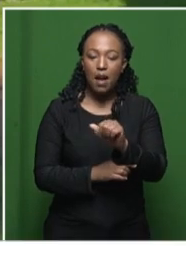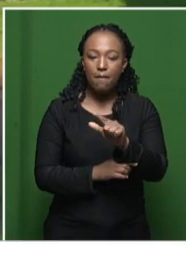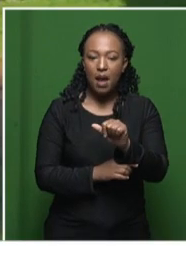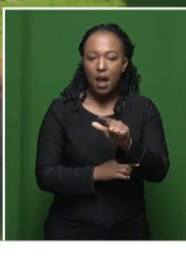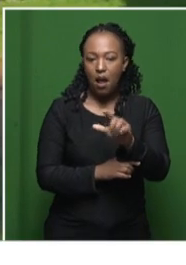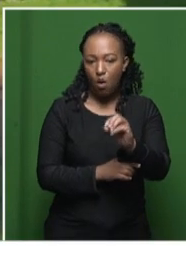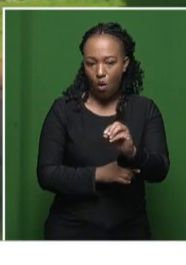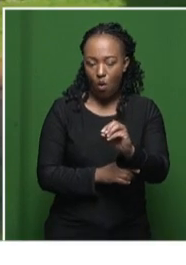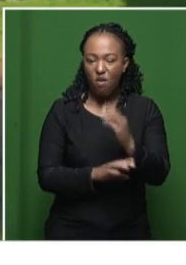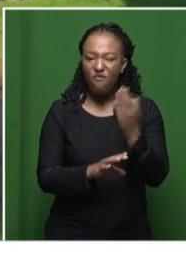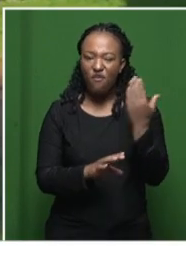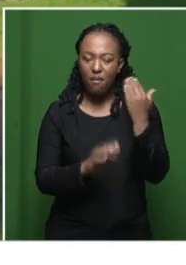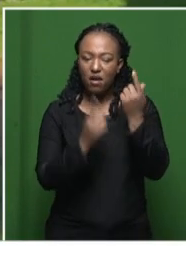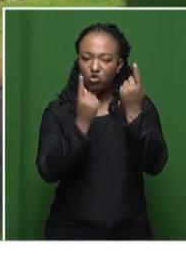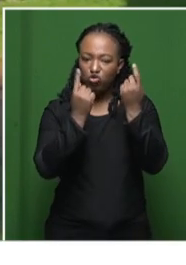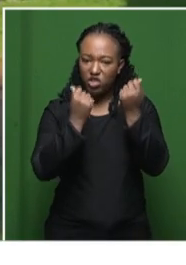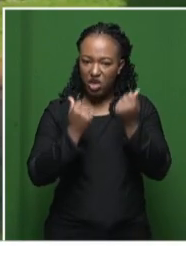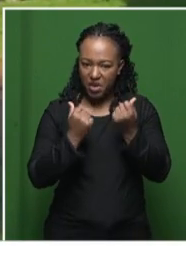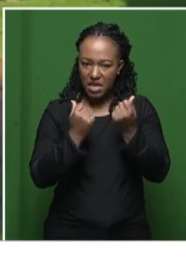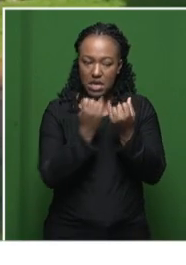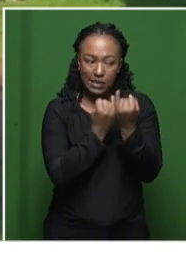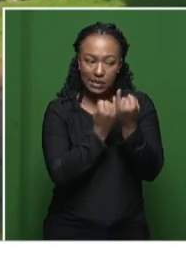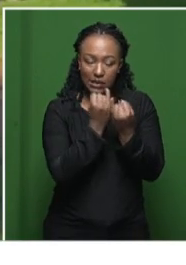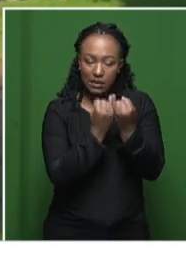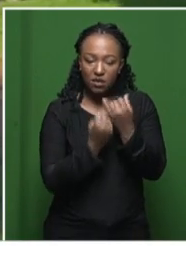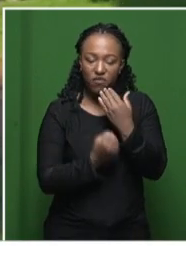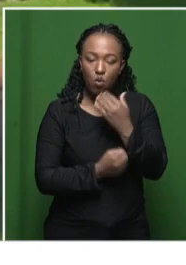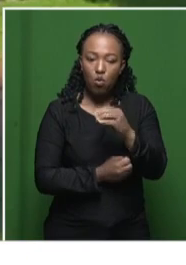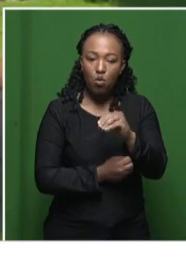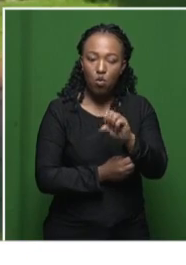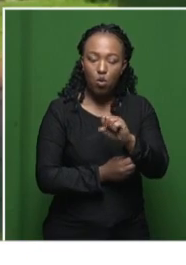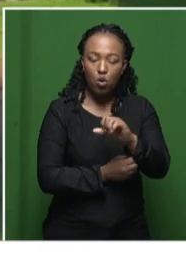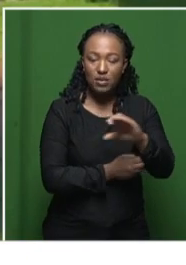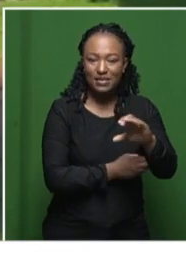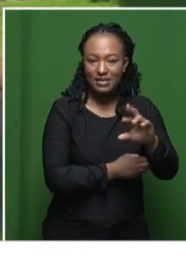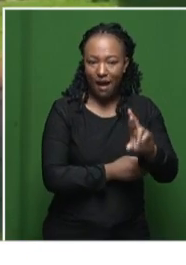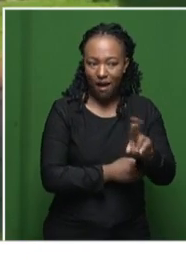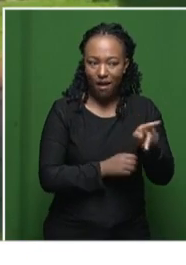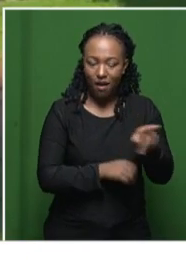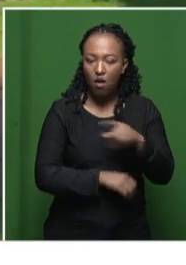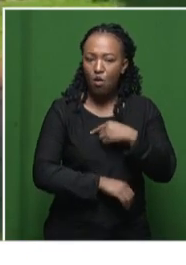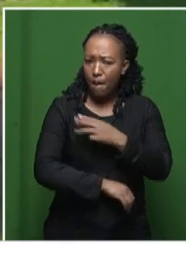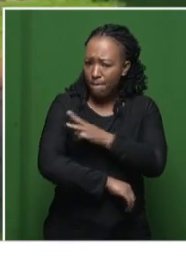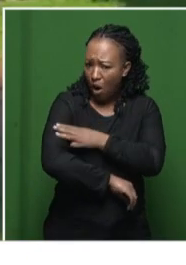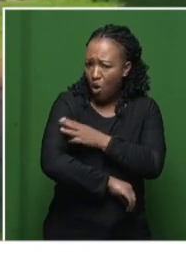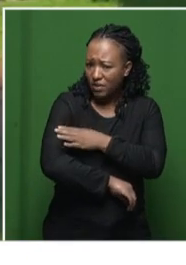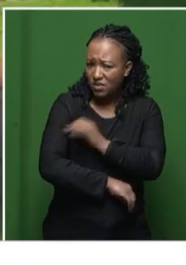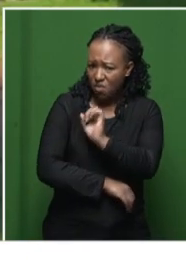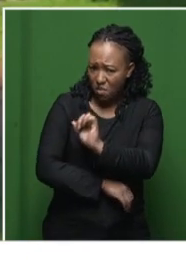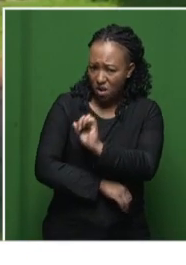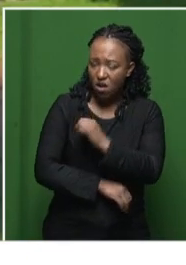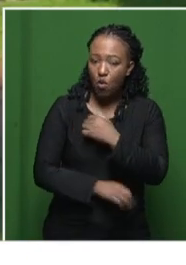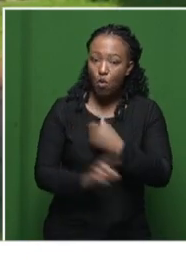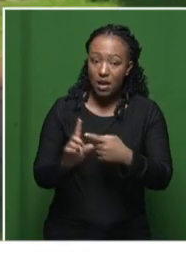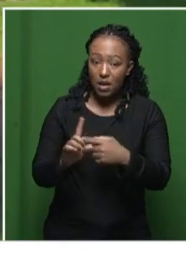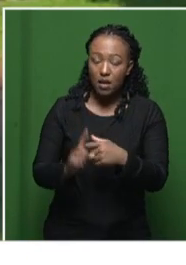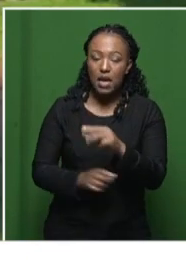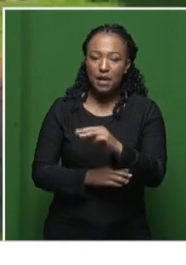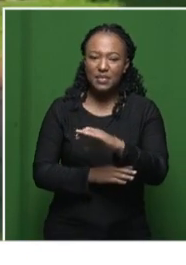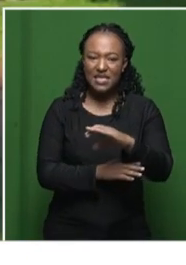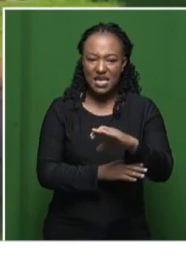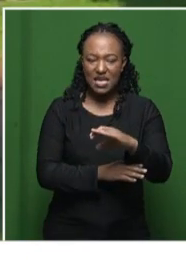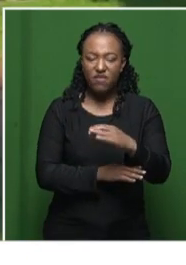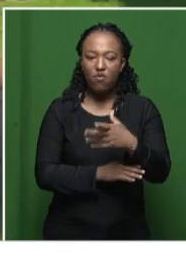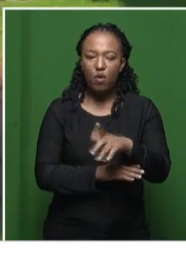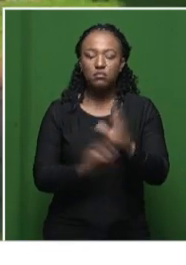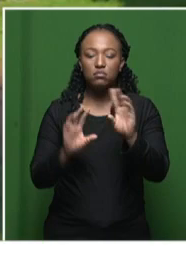is going head to head against Oscar Mabuyanu, who is essentially his boss as Babalo Madikizela is the emissary of public works in the